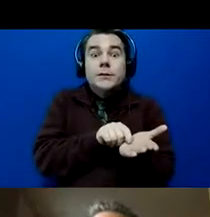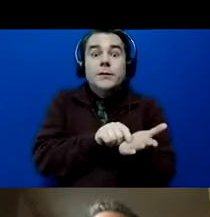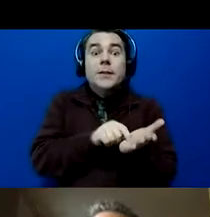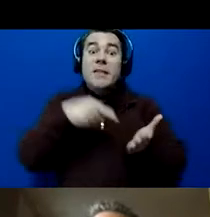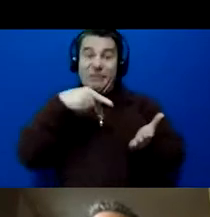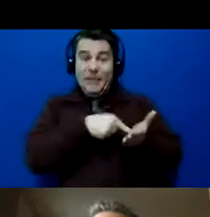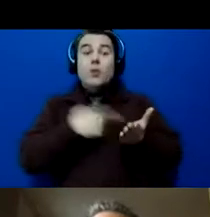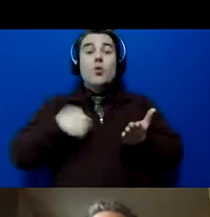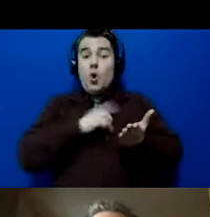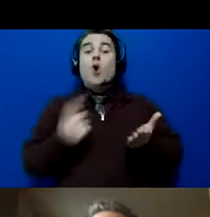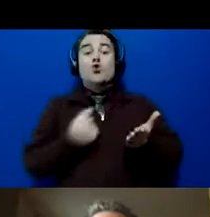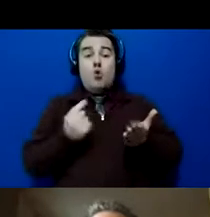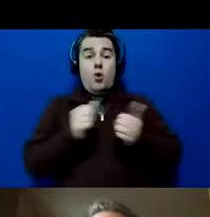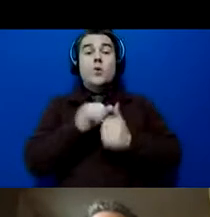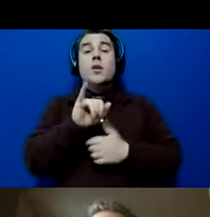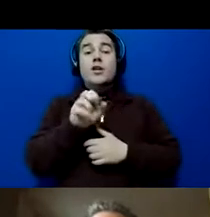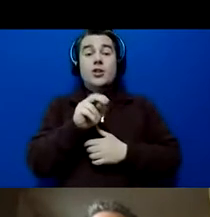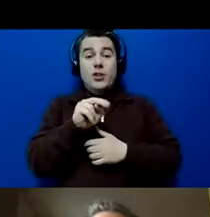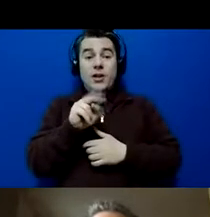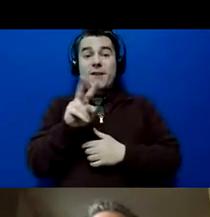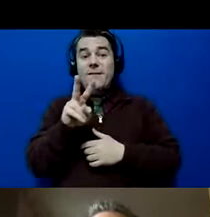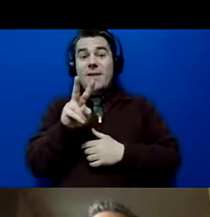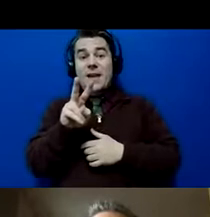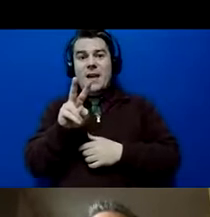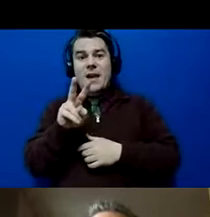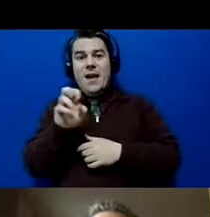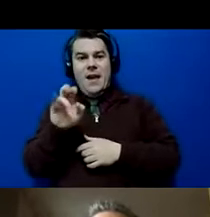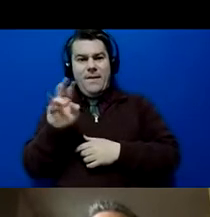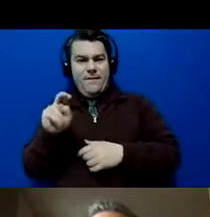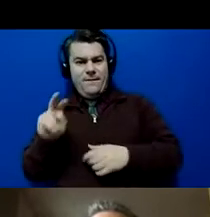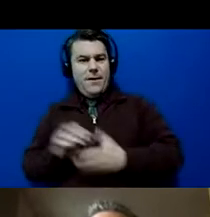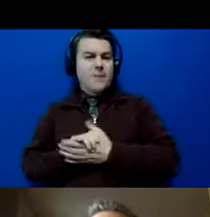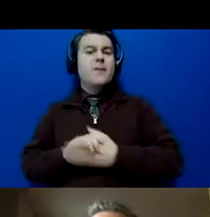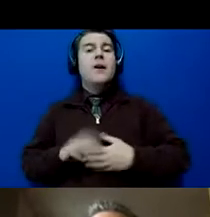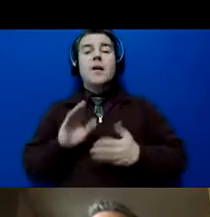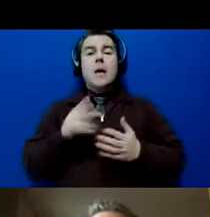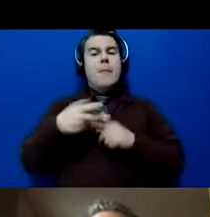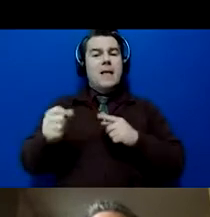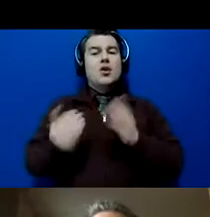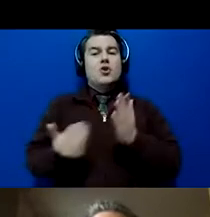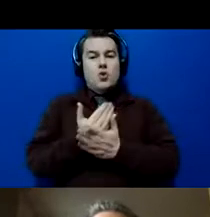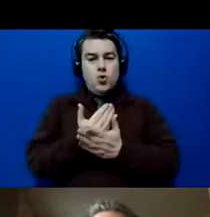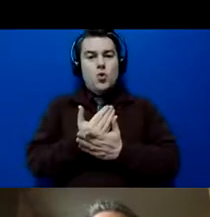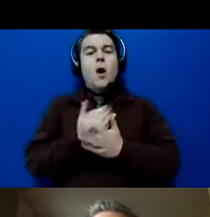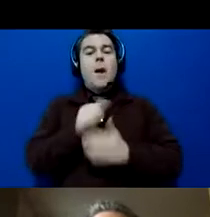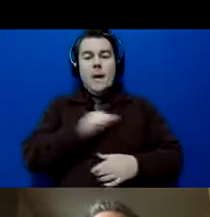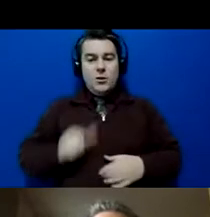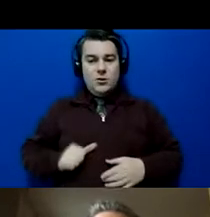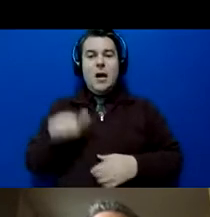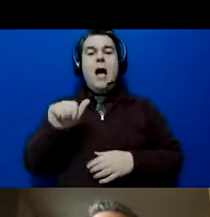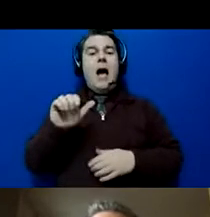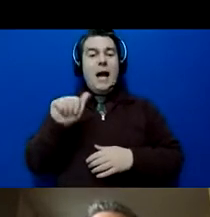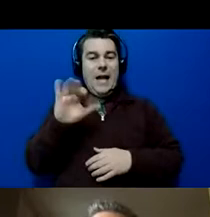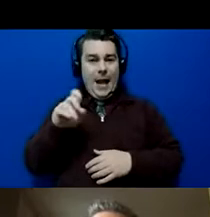with GenVF in the Plexus New Ambassador Academy Facebook page. We're